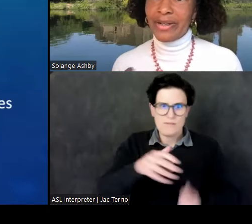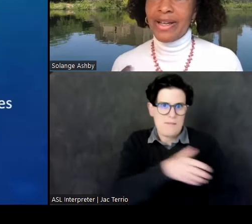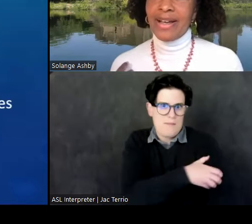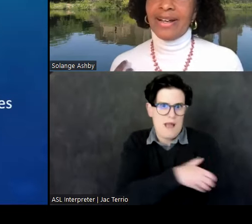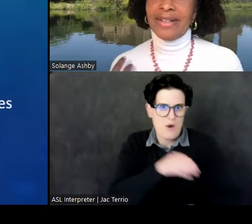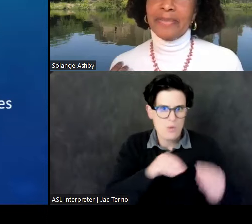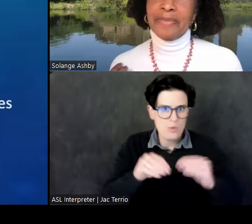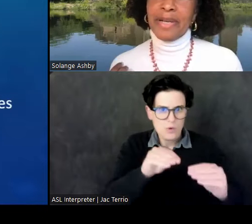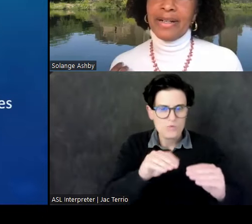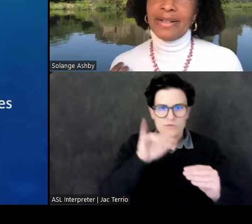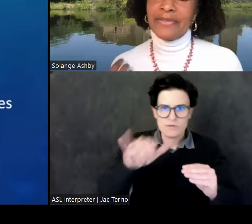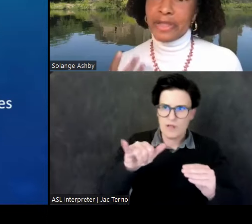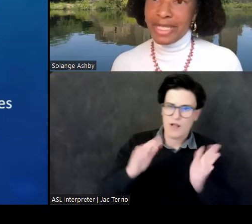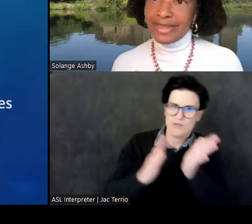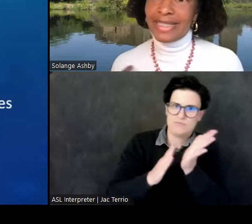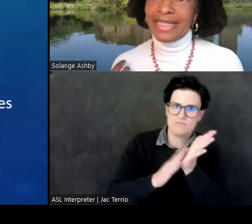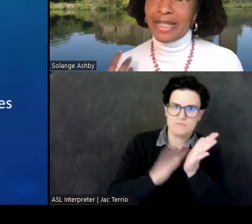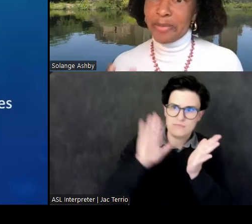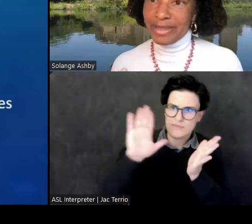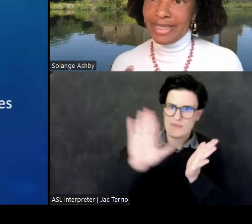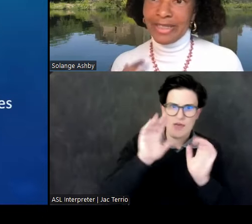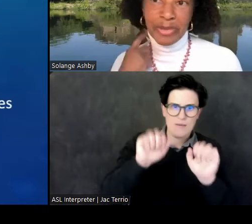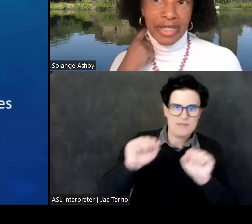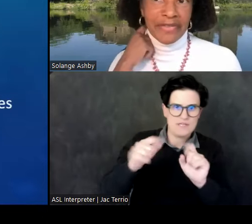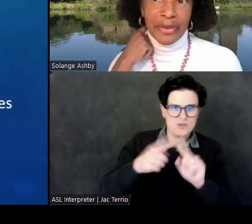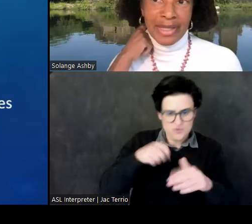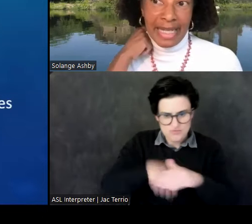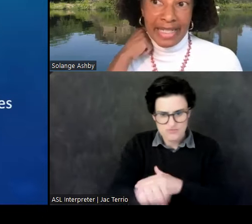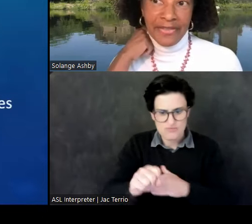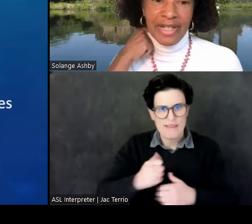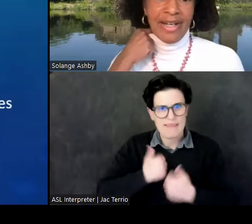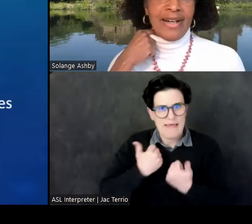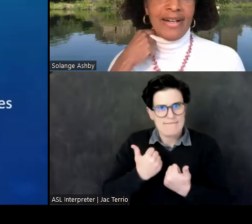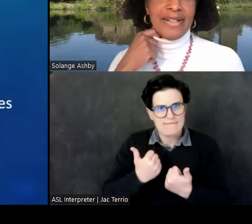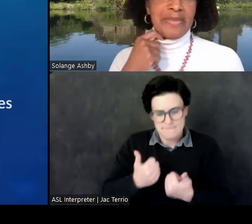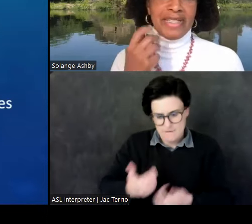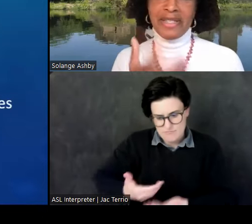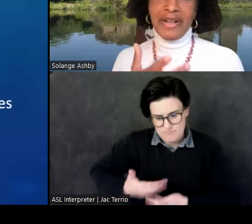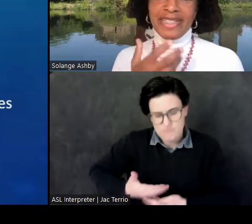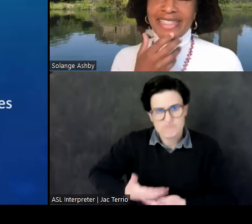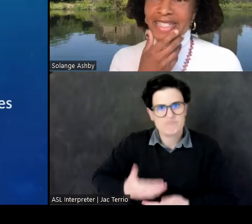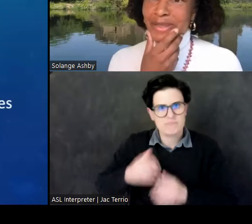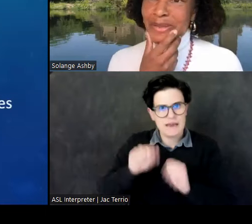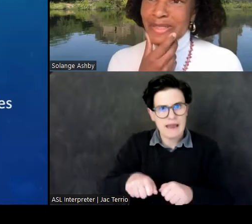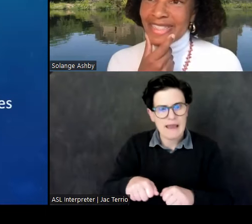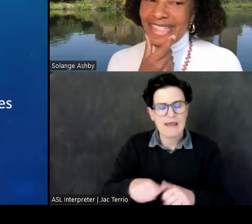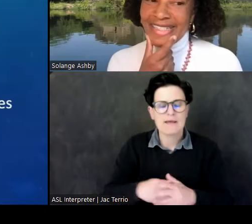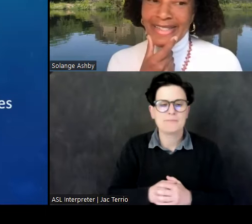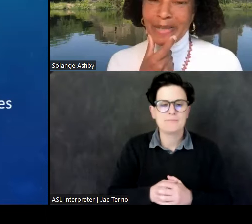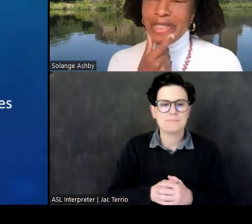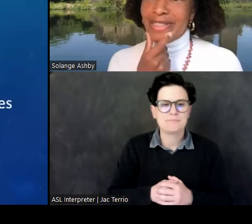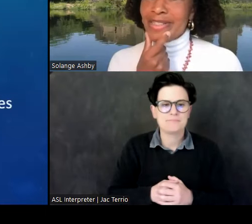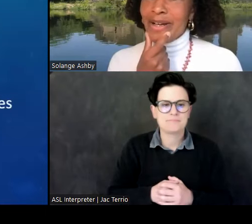their fertility ability to bring forth life. And so I like to use